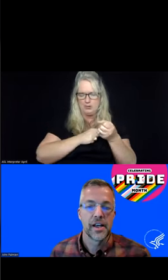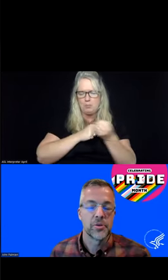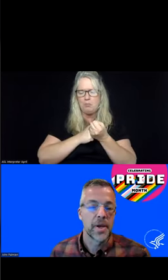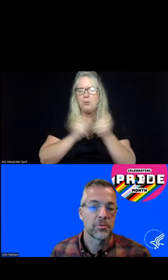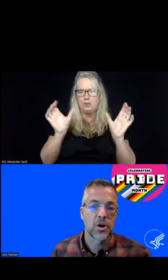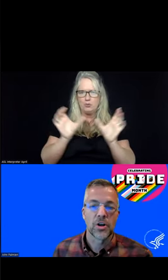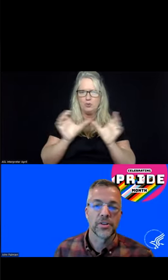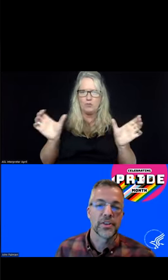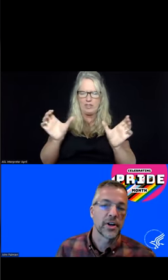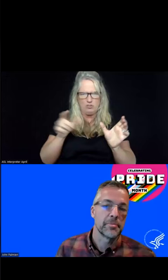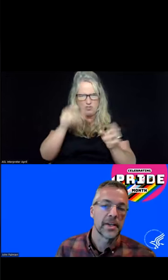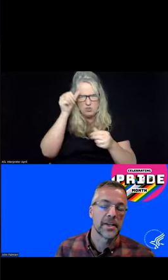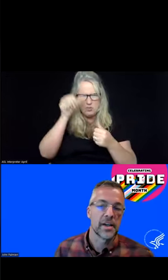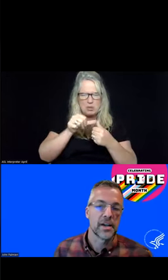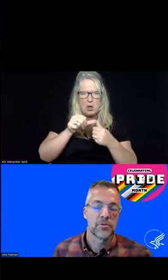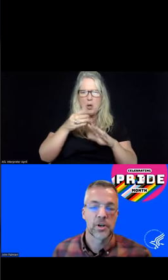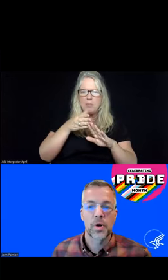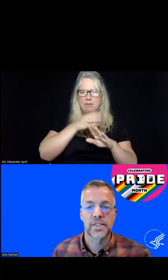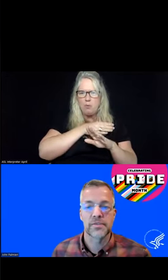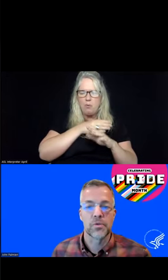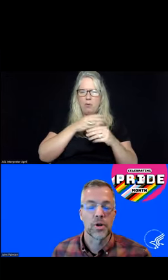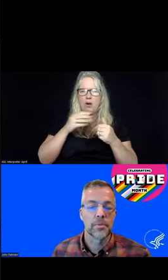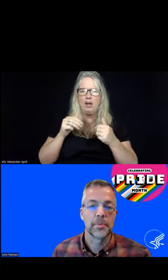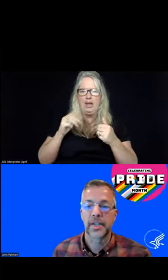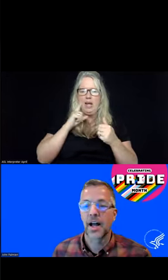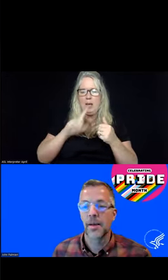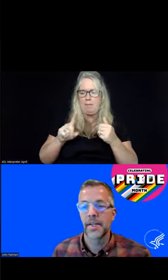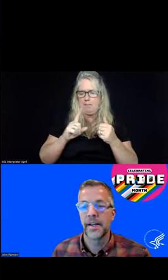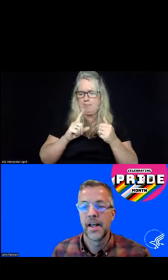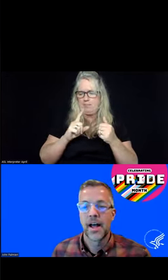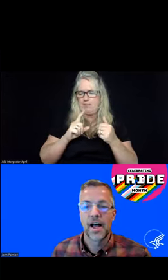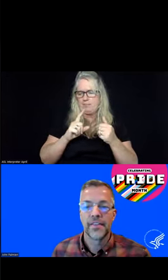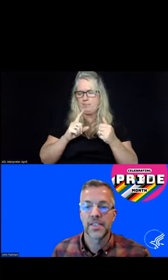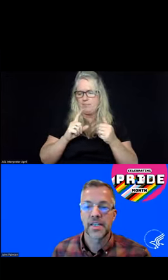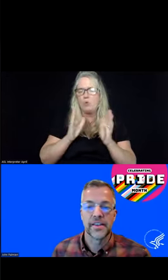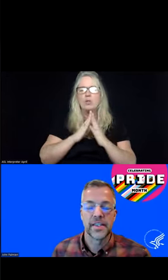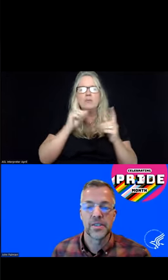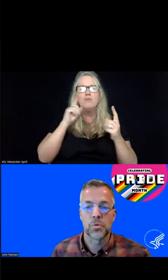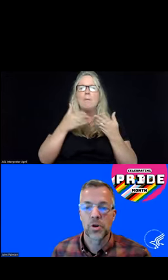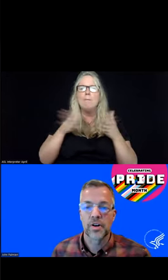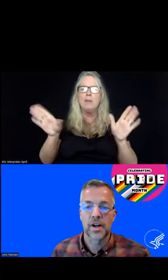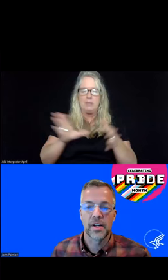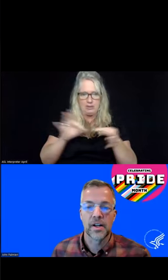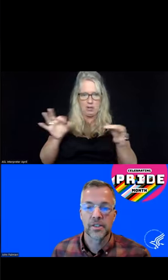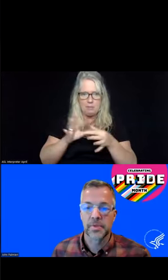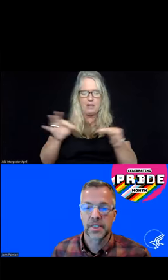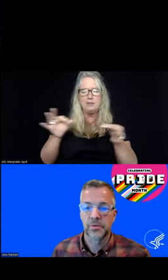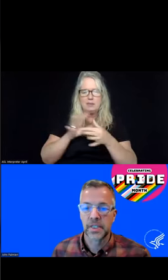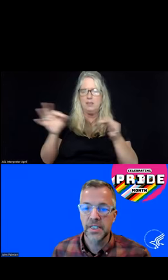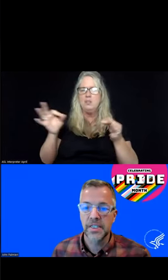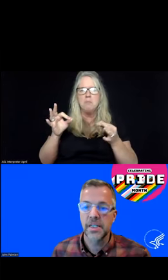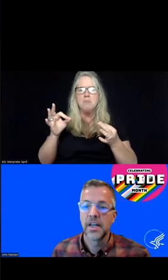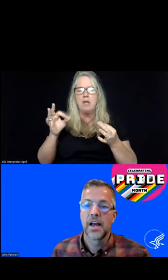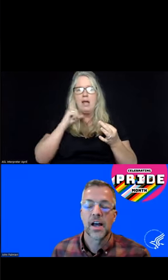You may recall that there had been a request for public comment on this, and these were ultimately